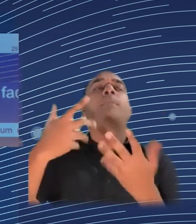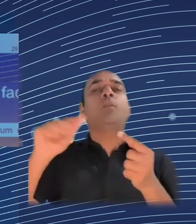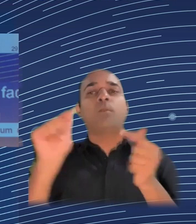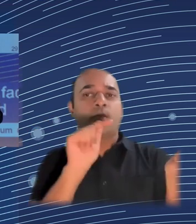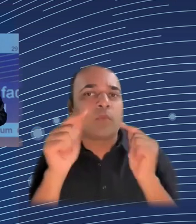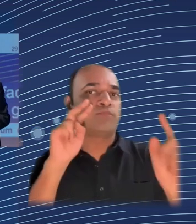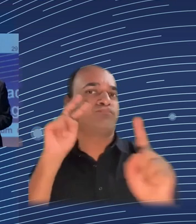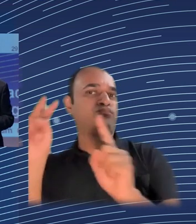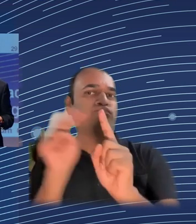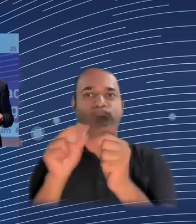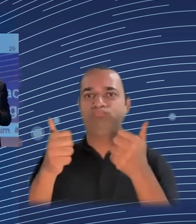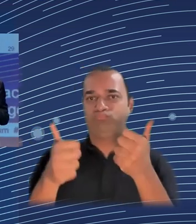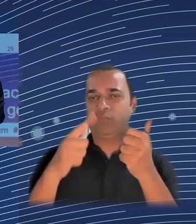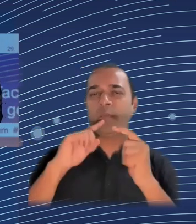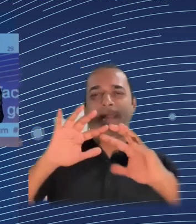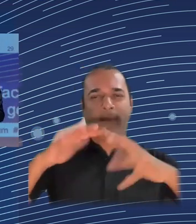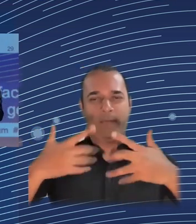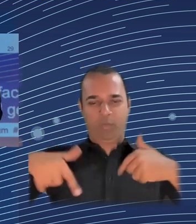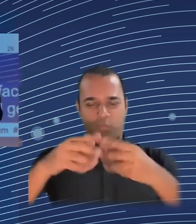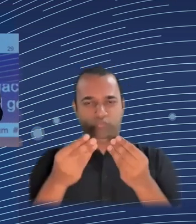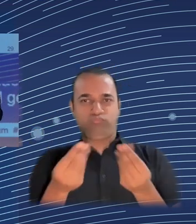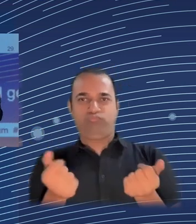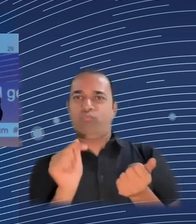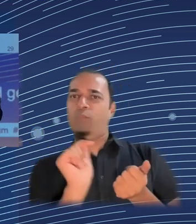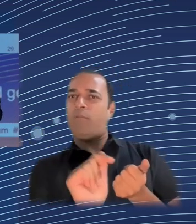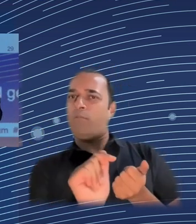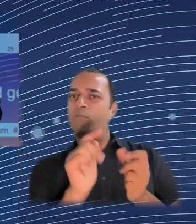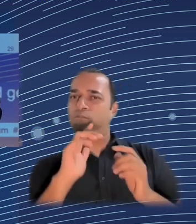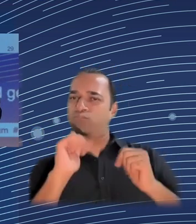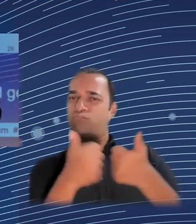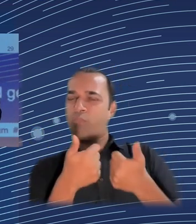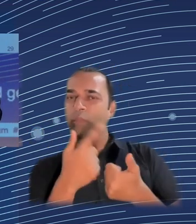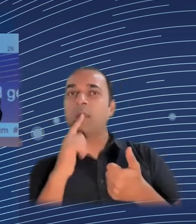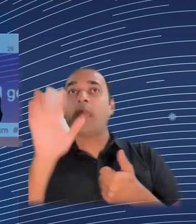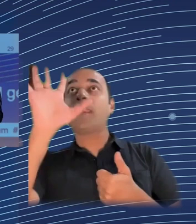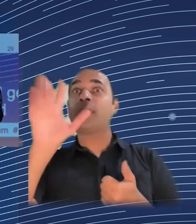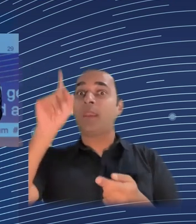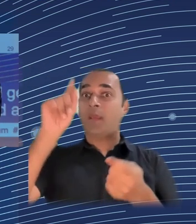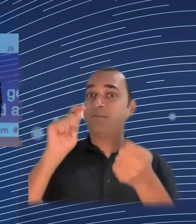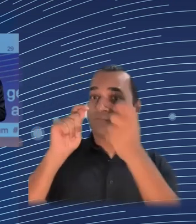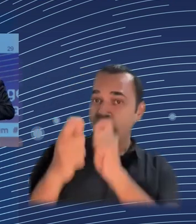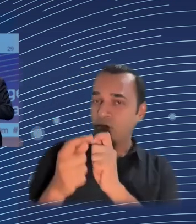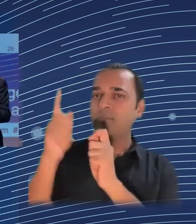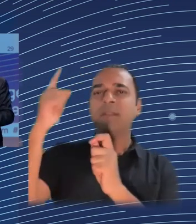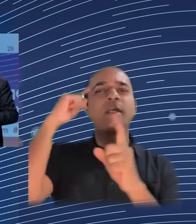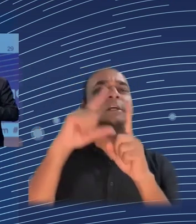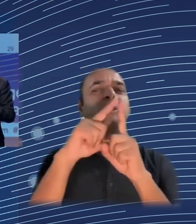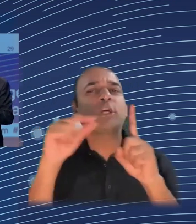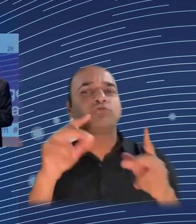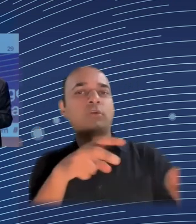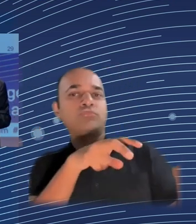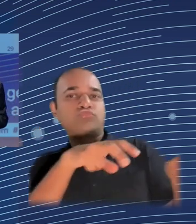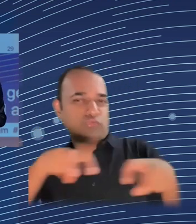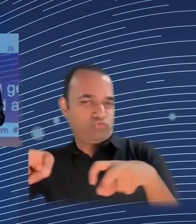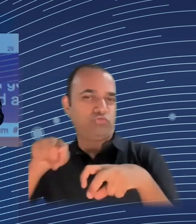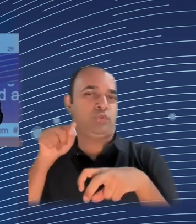everywhere in Europe. And this is why we need a policy that is as active as it has been, but has to be also more active